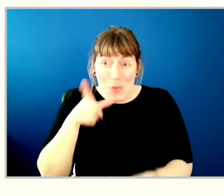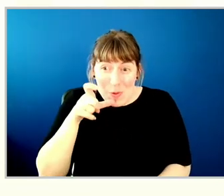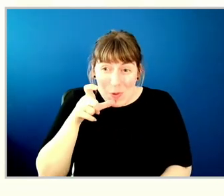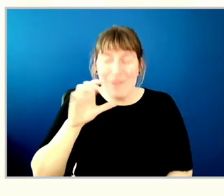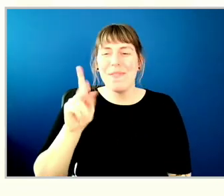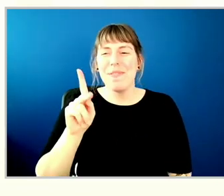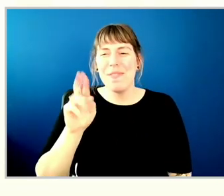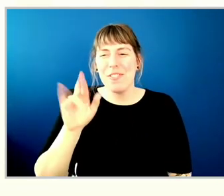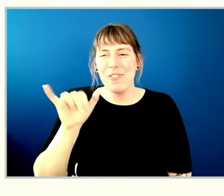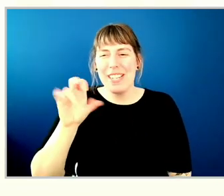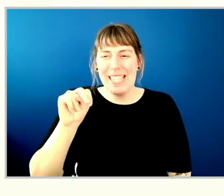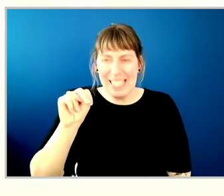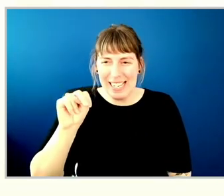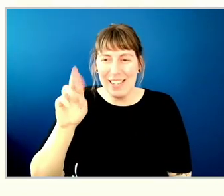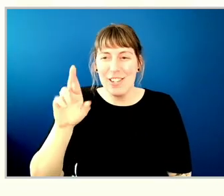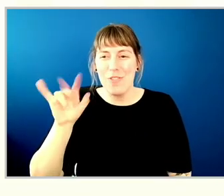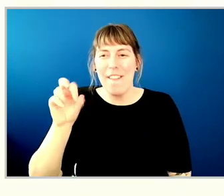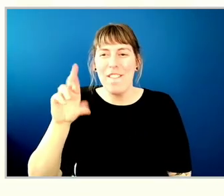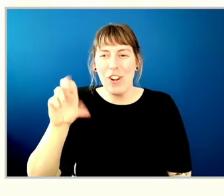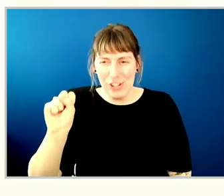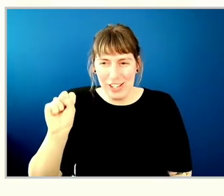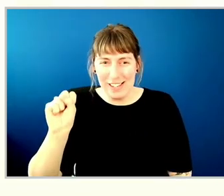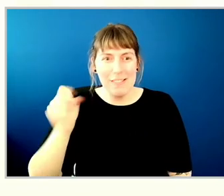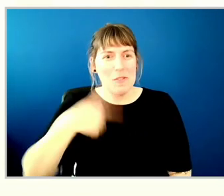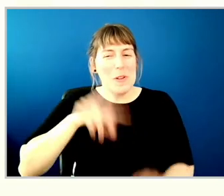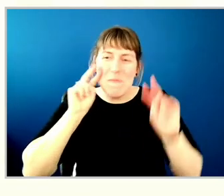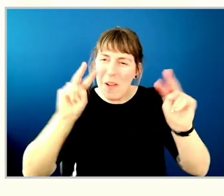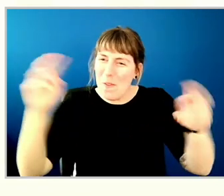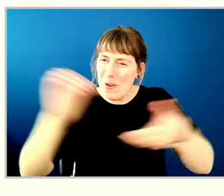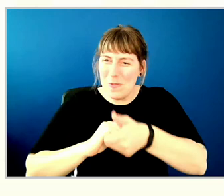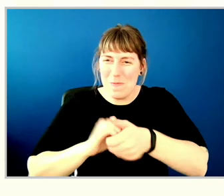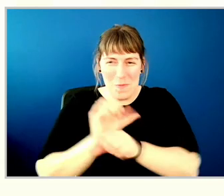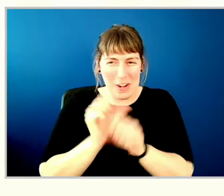I and the board look forward to working with you, Kristen.